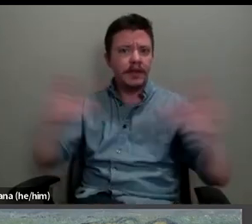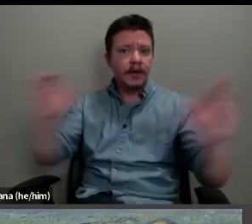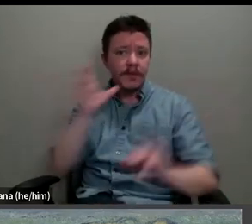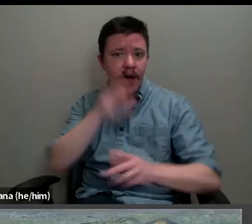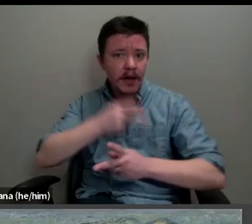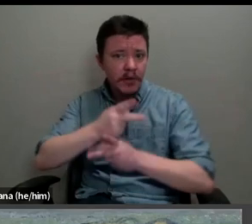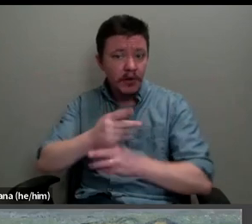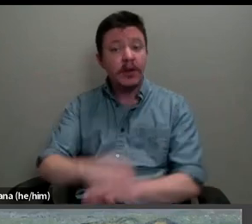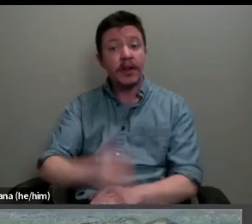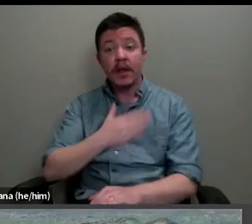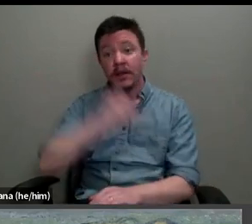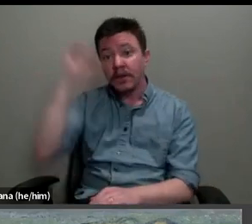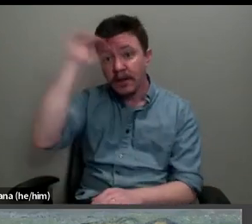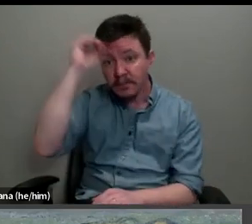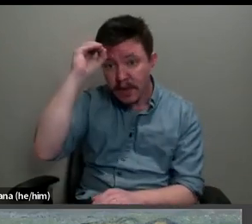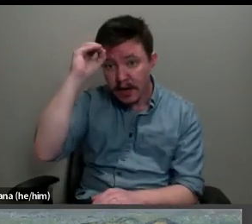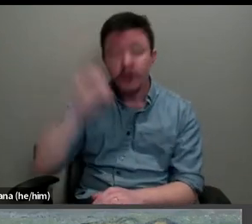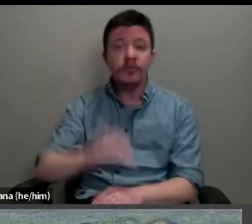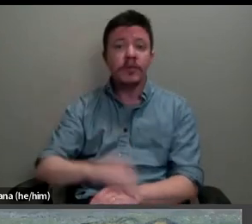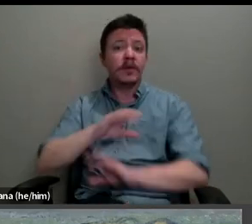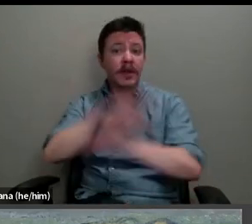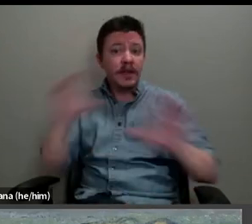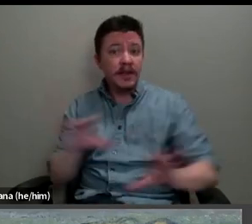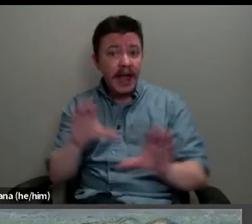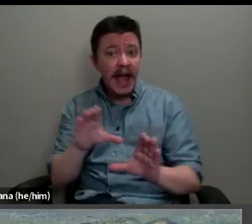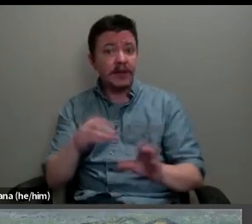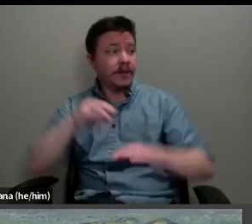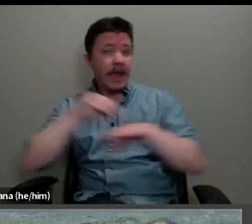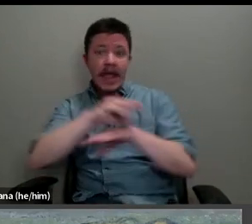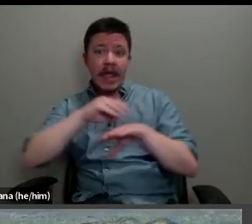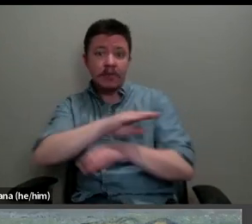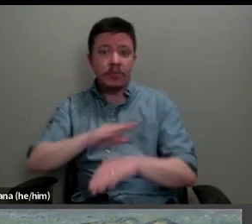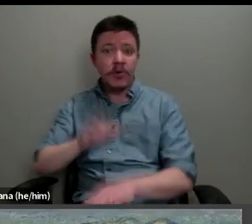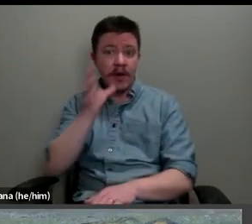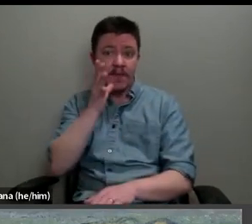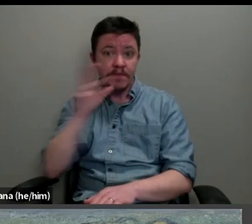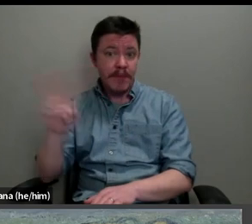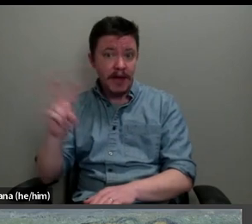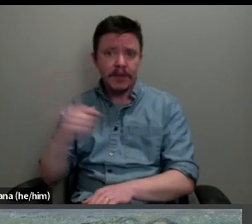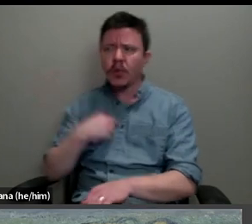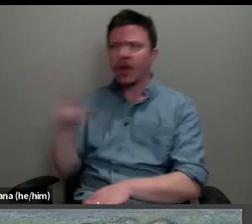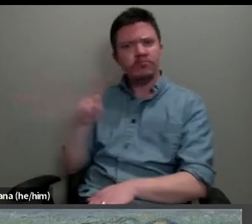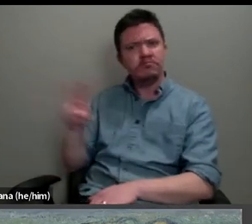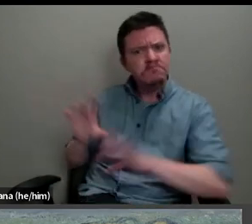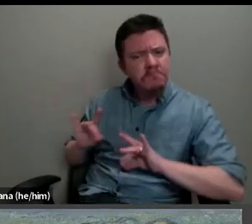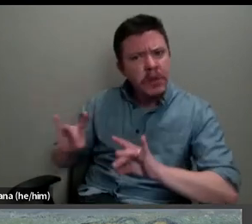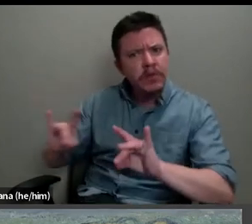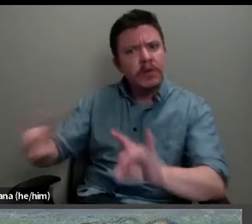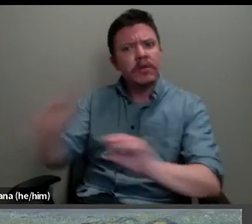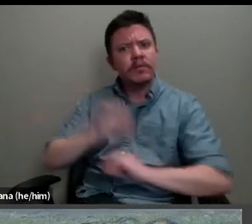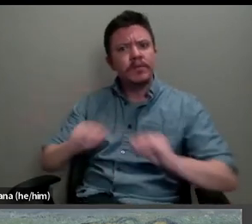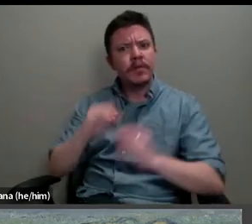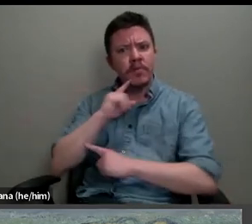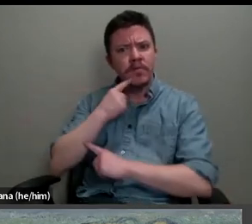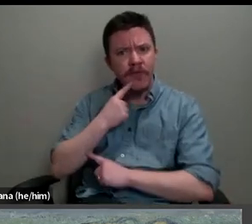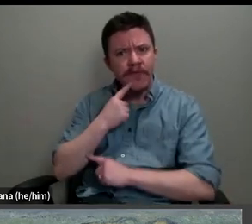argument that, with the active input of his mother, Vujar attempted a more profound engagement with the personal, social